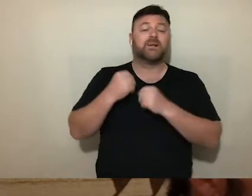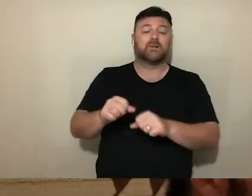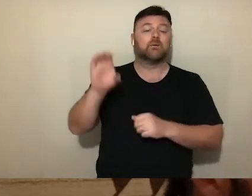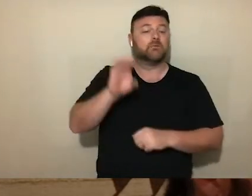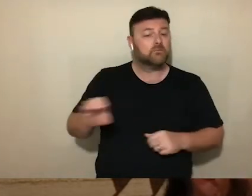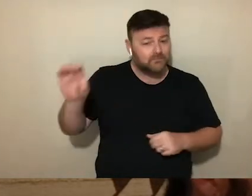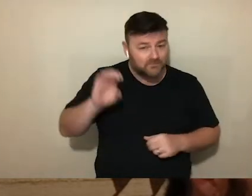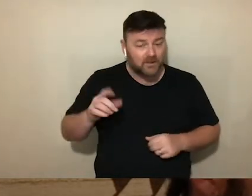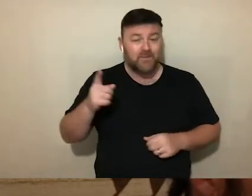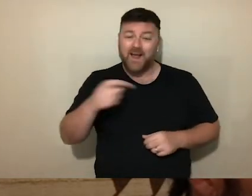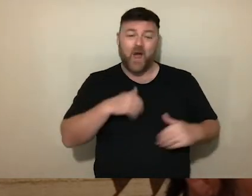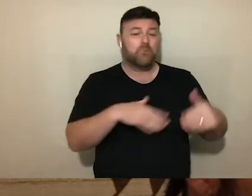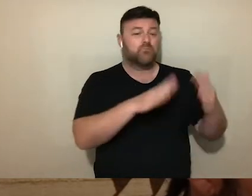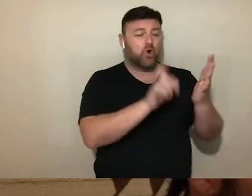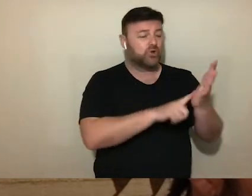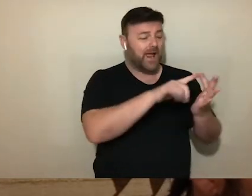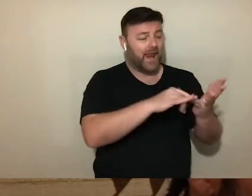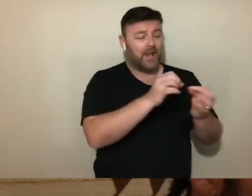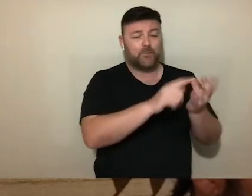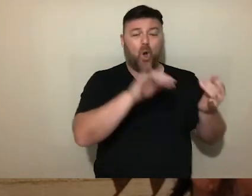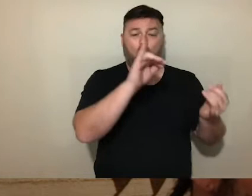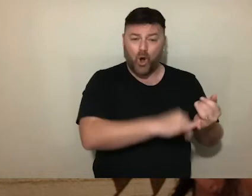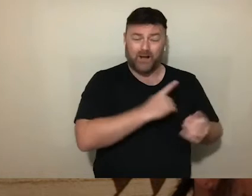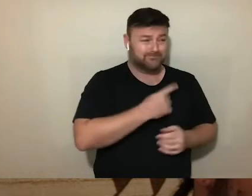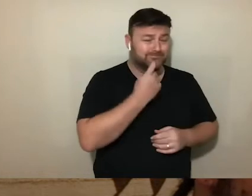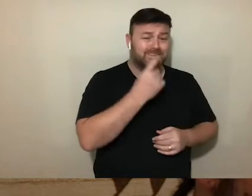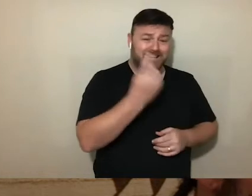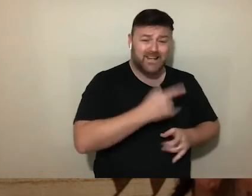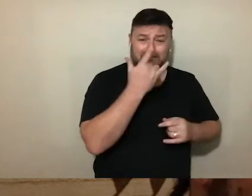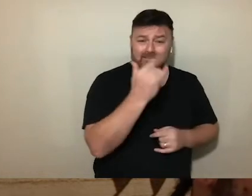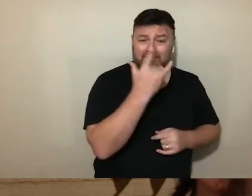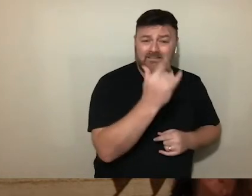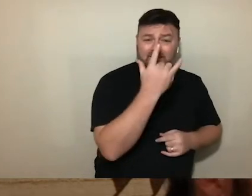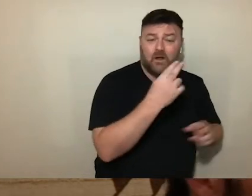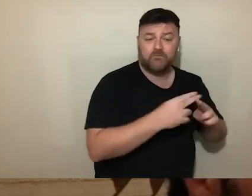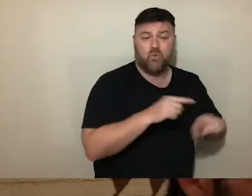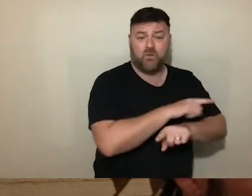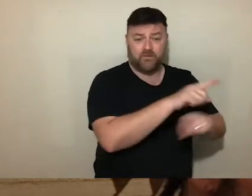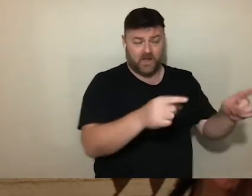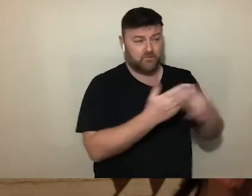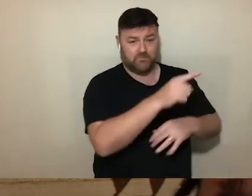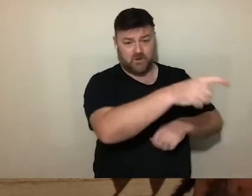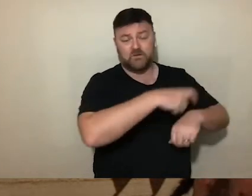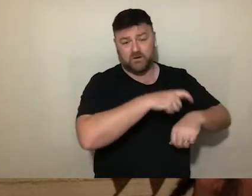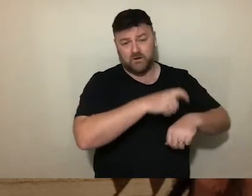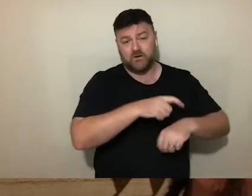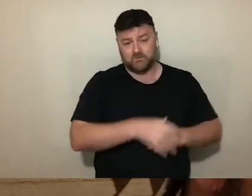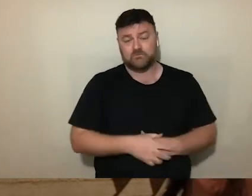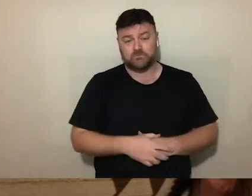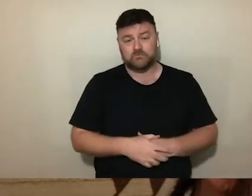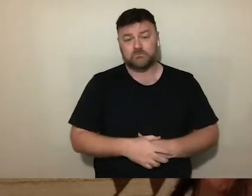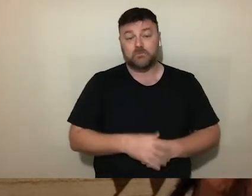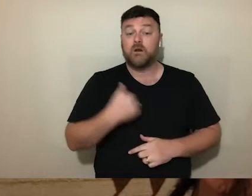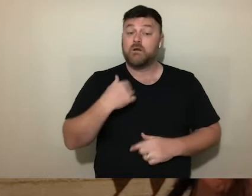used in Lesbos has entailed serious consequences for those who were confined in the island during the terminate time frames. As shown in the